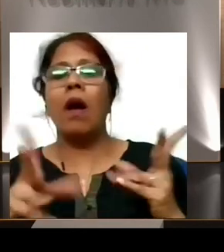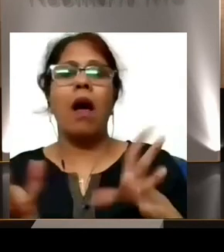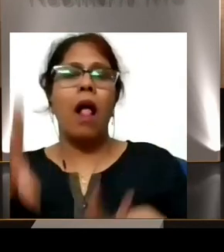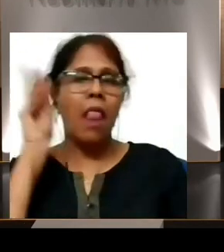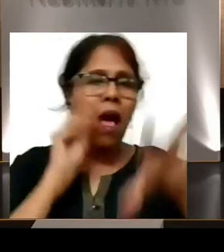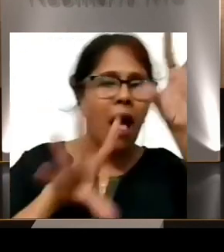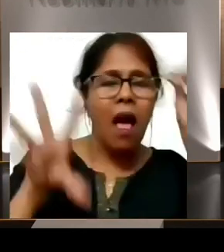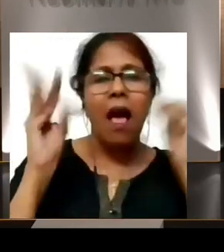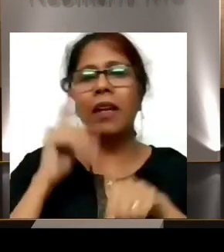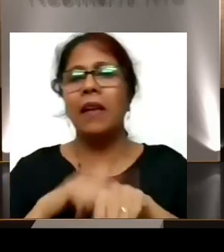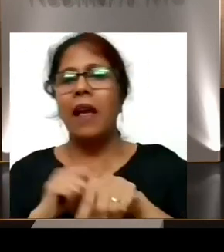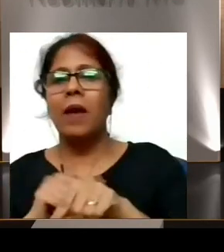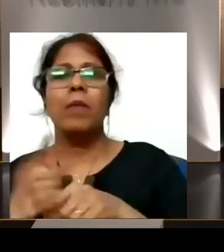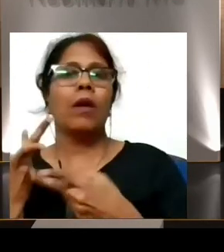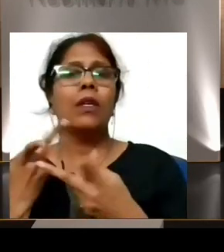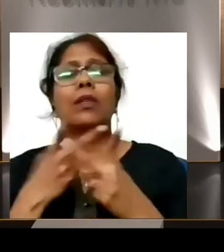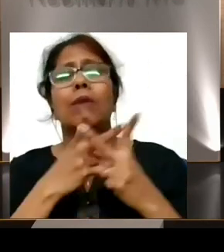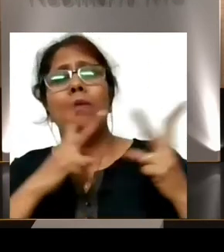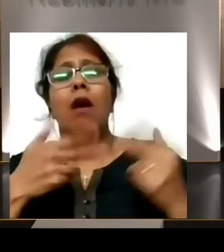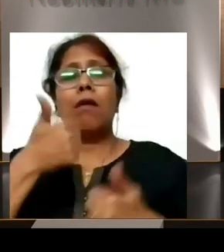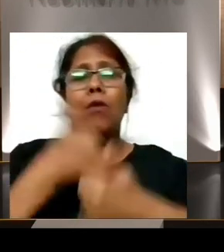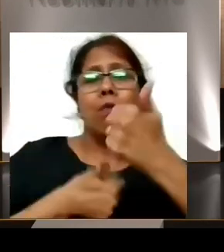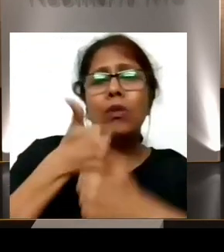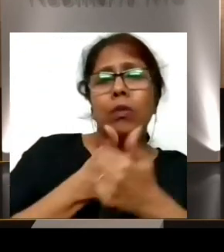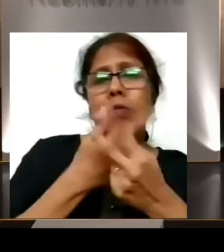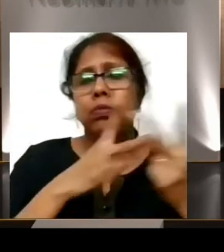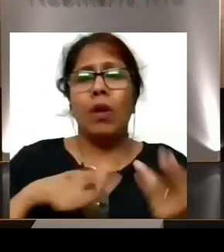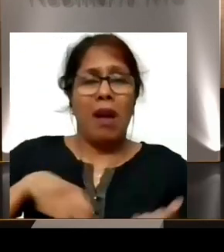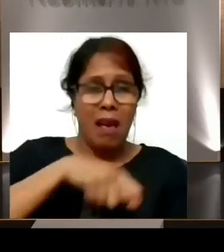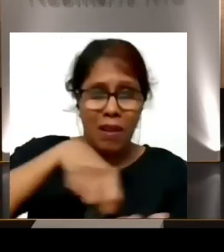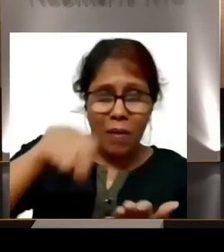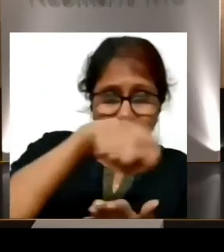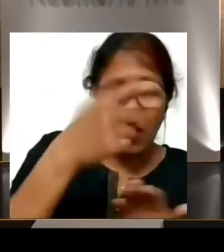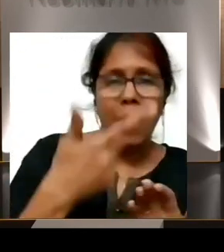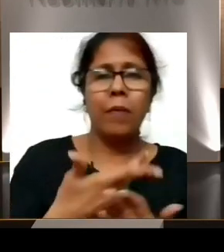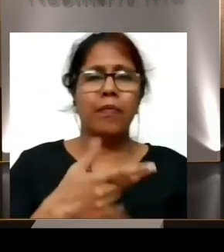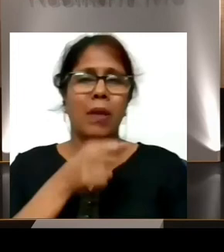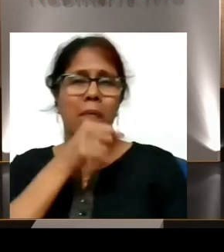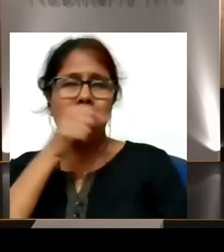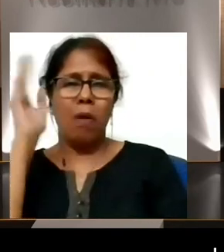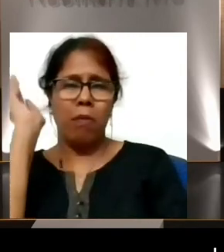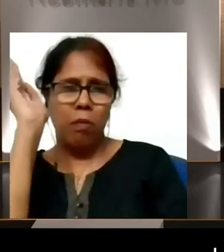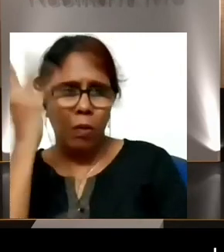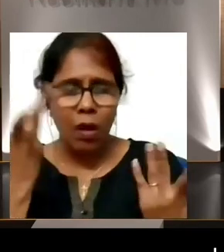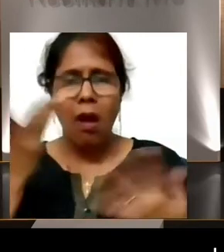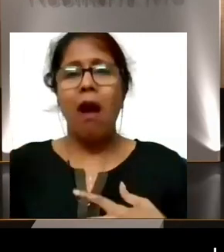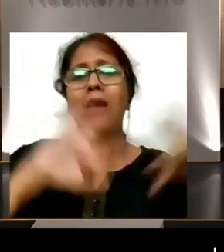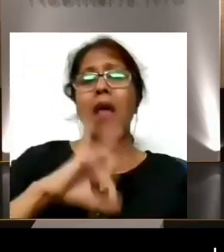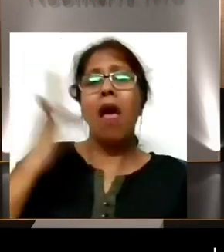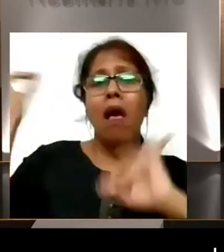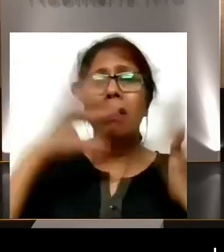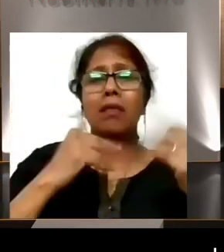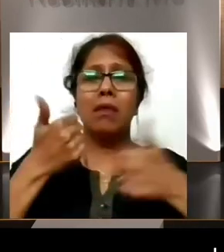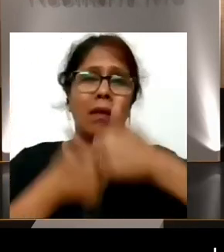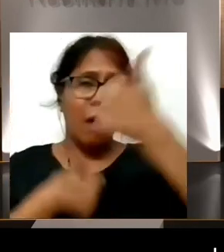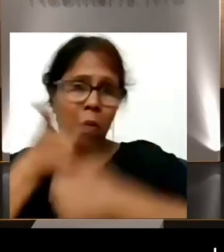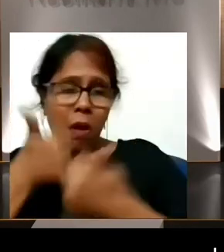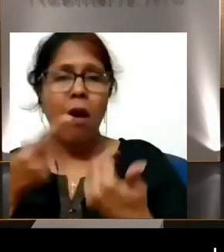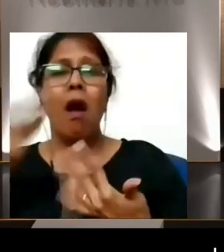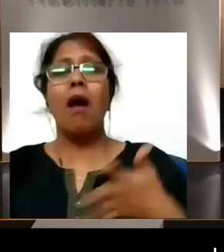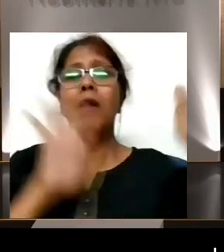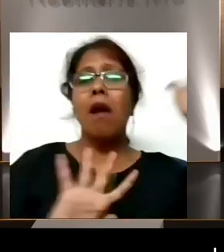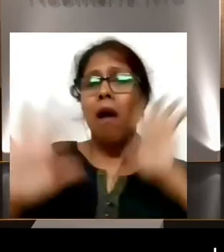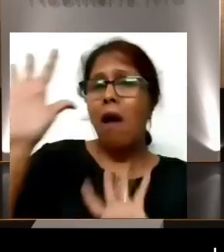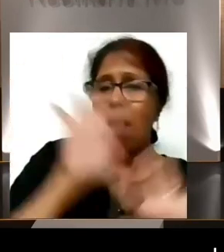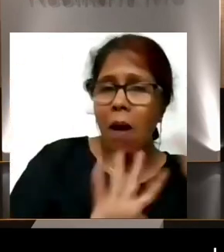I used to participate at multiple competitions like rangoli, elocution, dance competition, be a part of drama team,